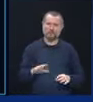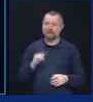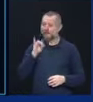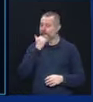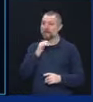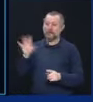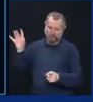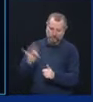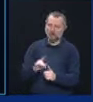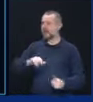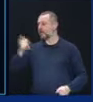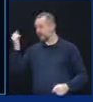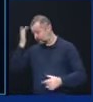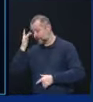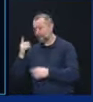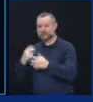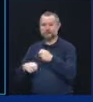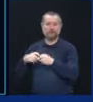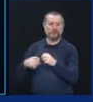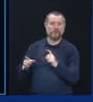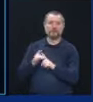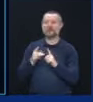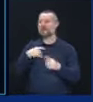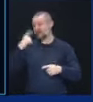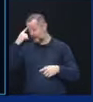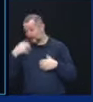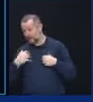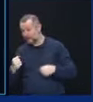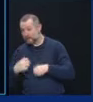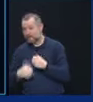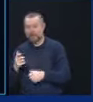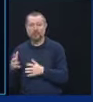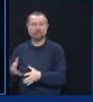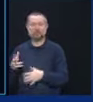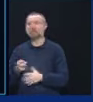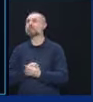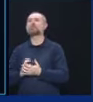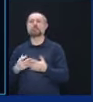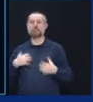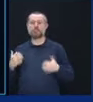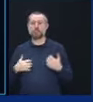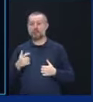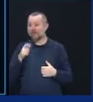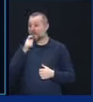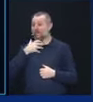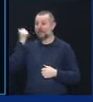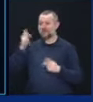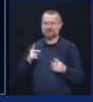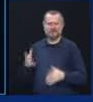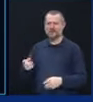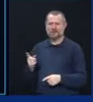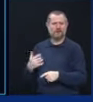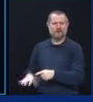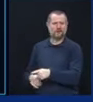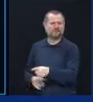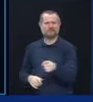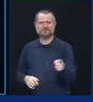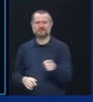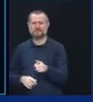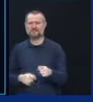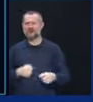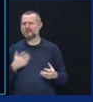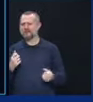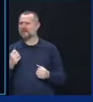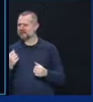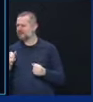You don't want to risk all the mental health effects of having someone, particularly those who are elderly, stay in the hospital. There are a lot of issues that happen. I